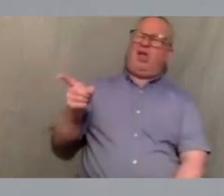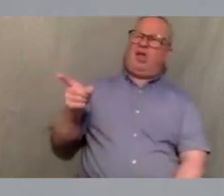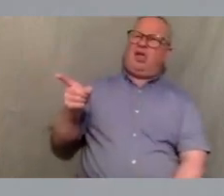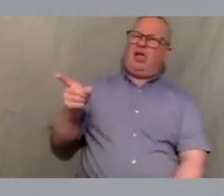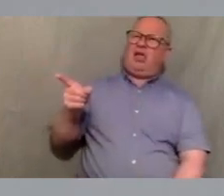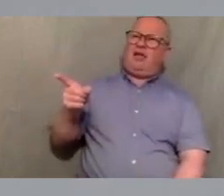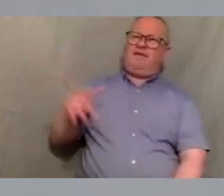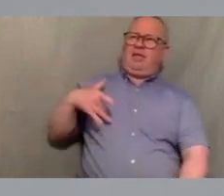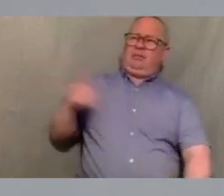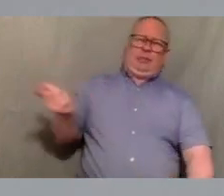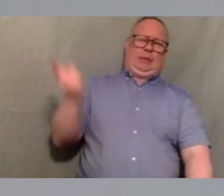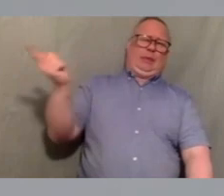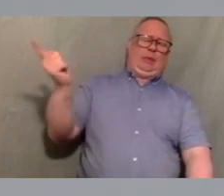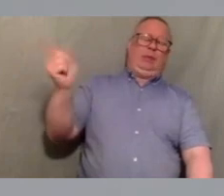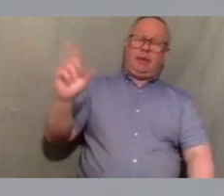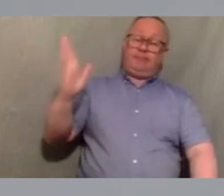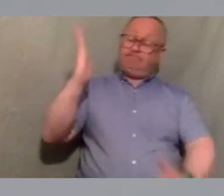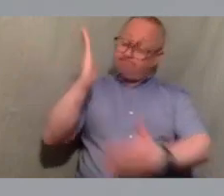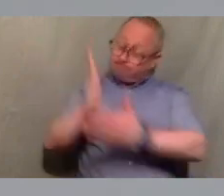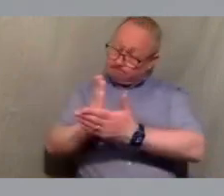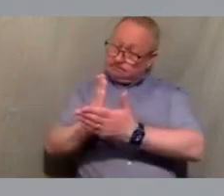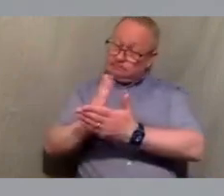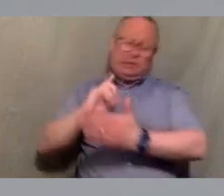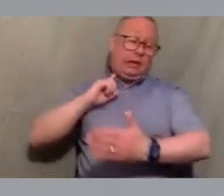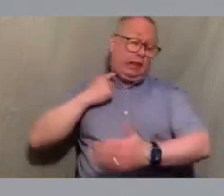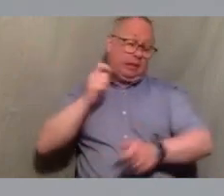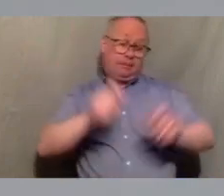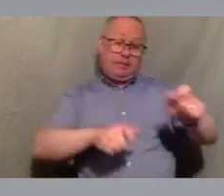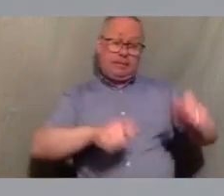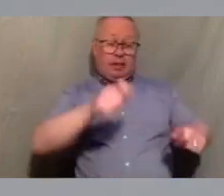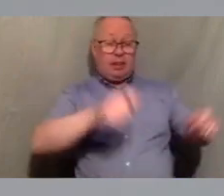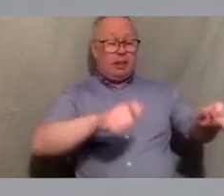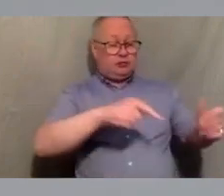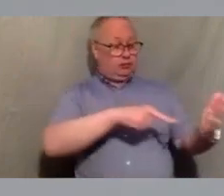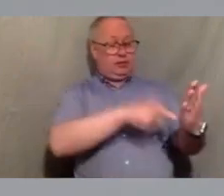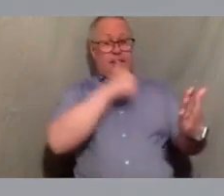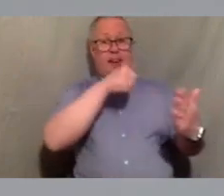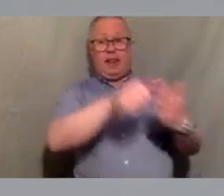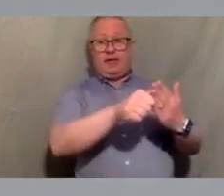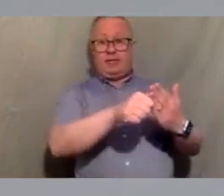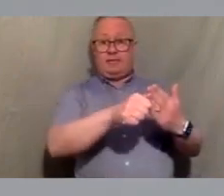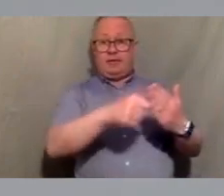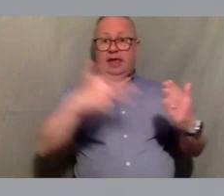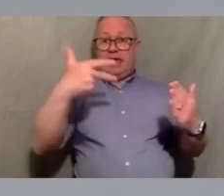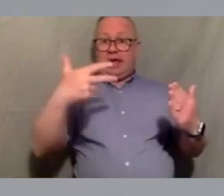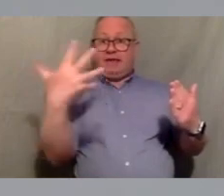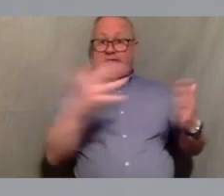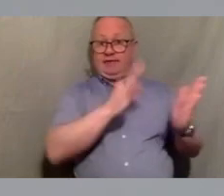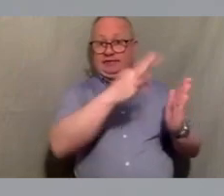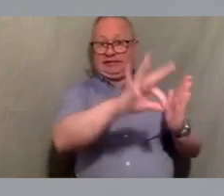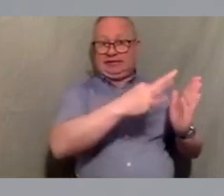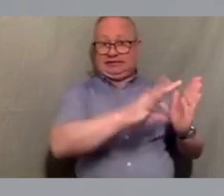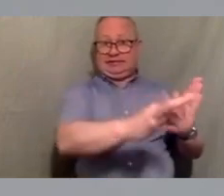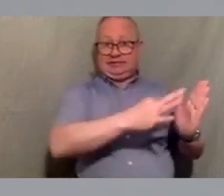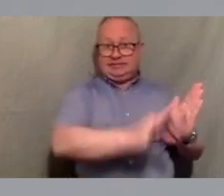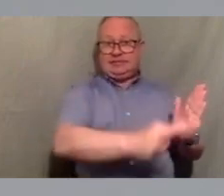and the the 85 signatories of this letter showed just how widespread the support is for a just